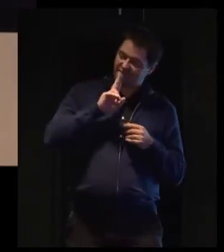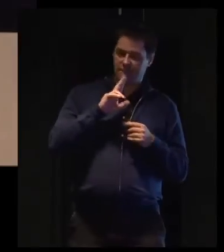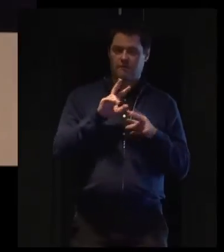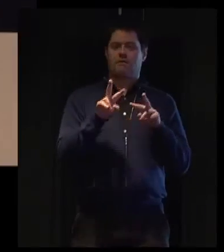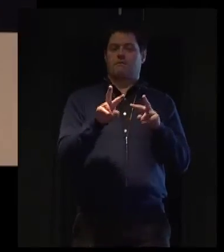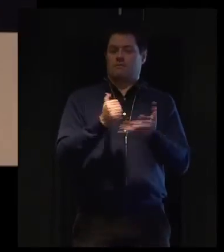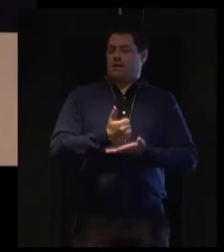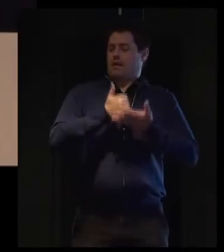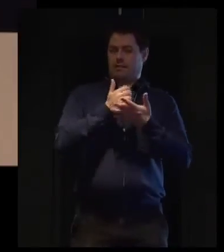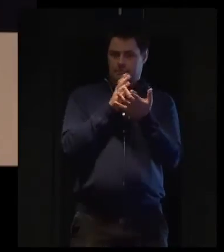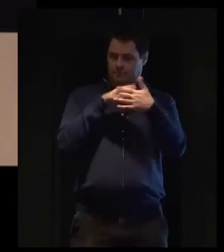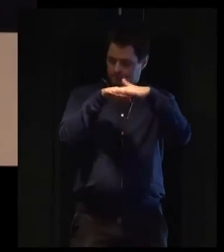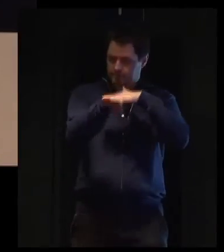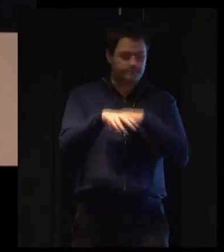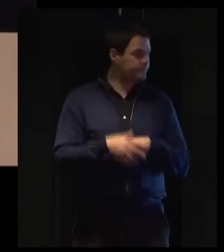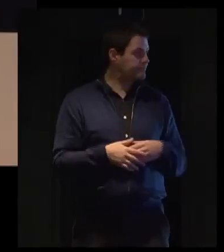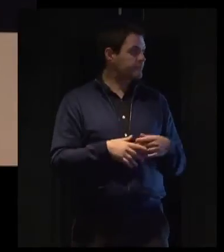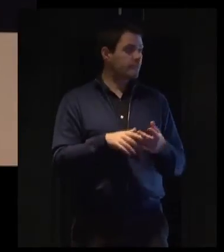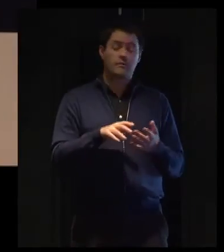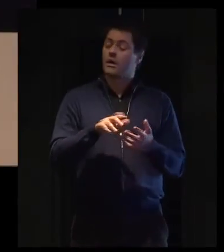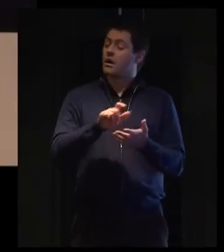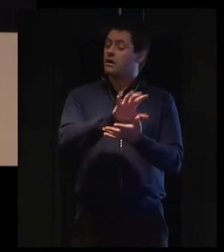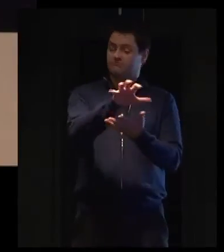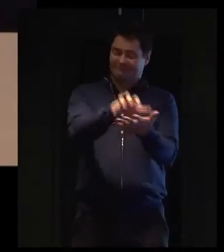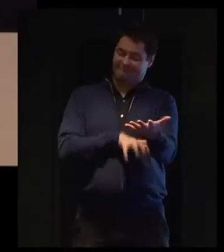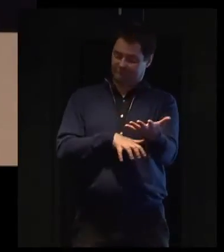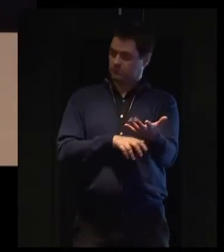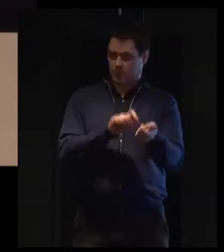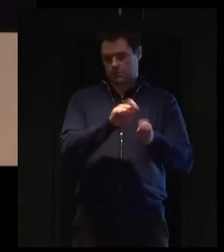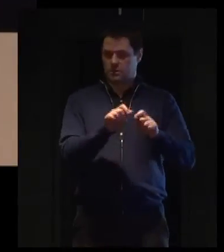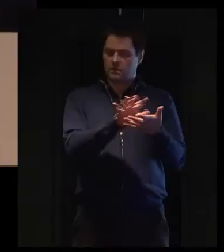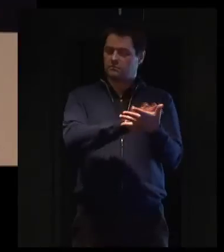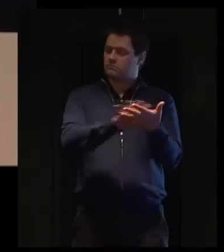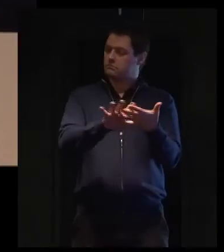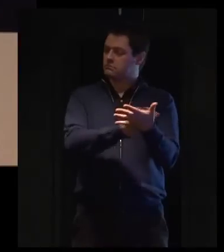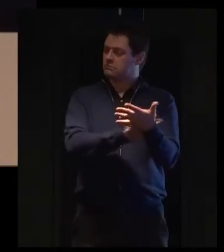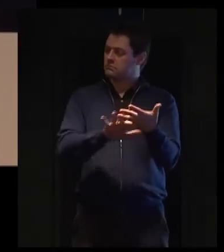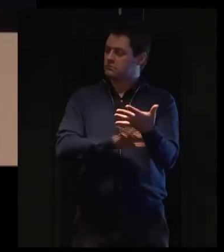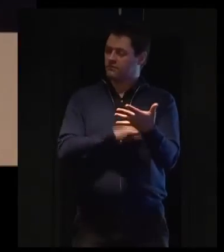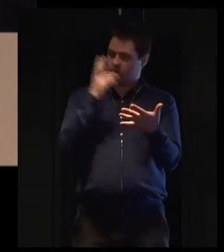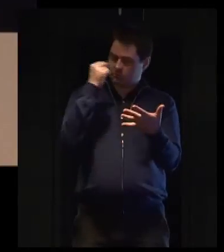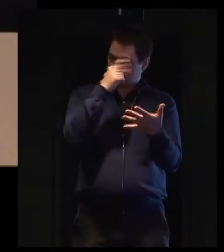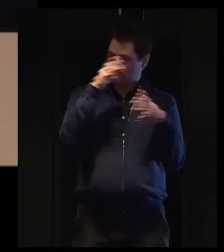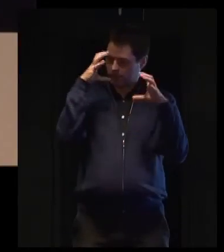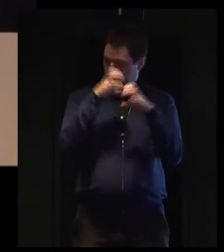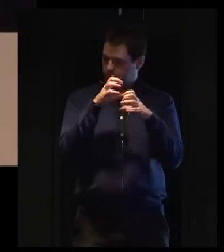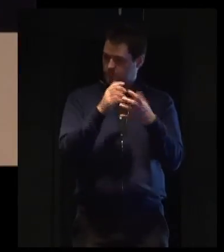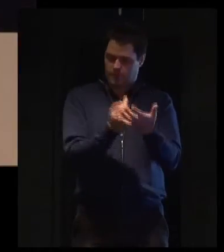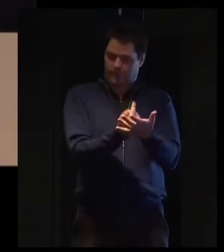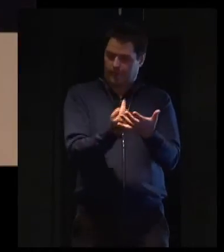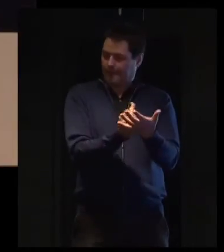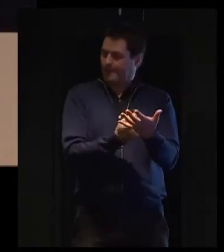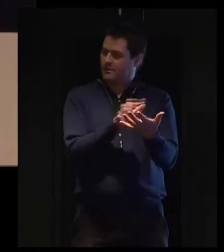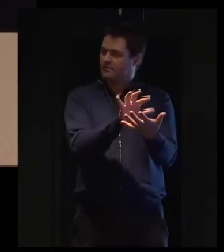In terms of the written format, we have Braille for blind and partially sighted people. I'm sure